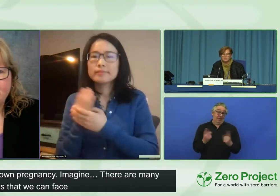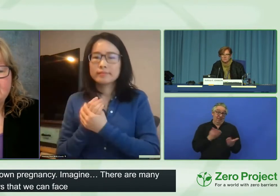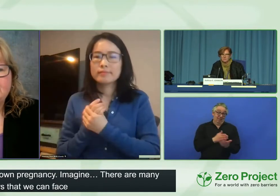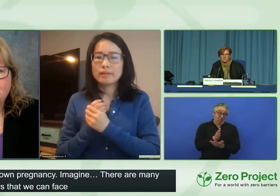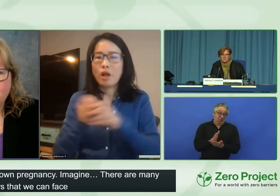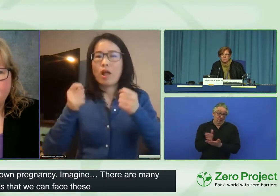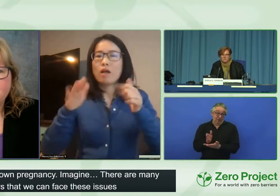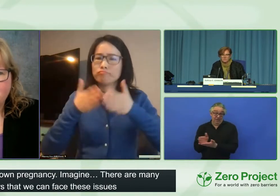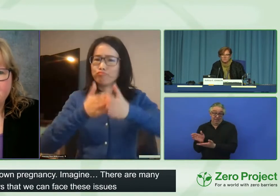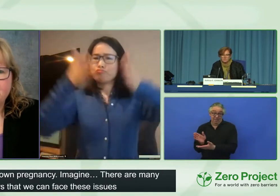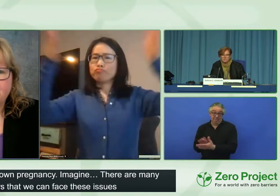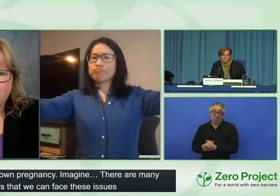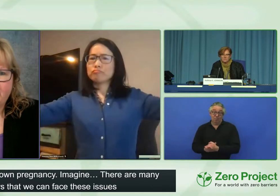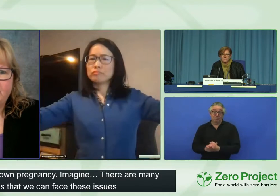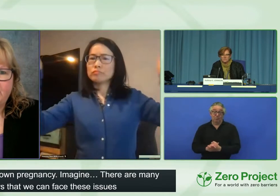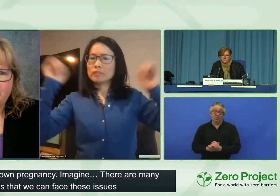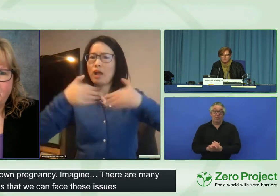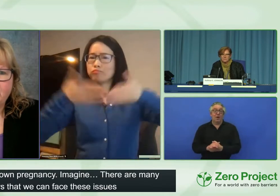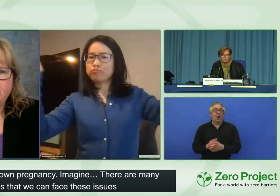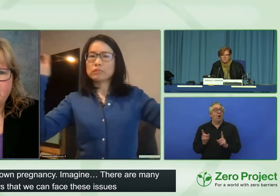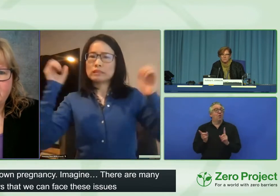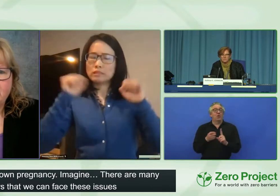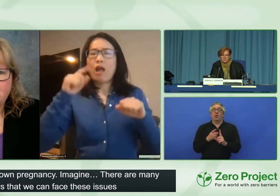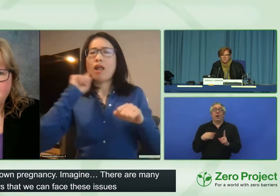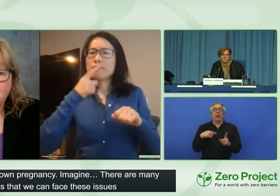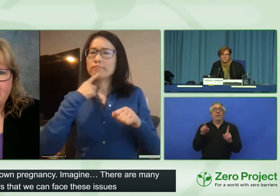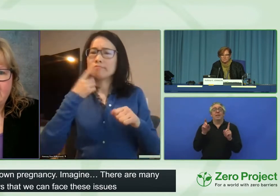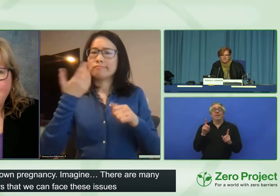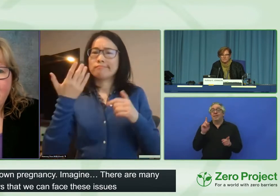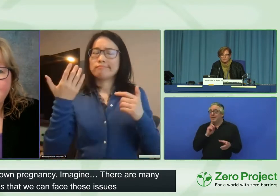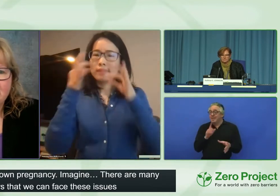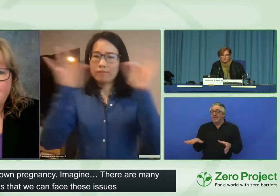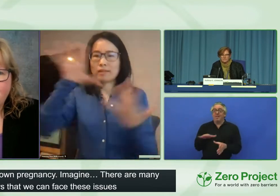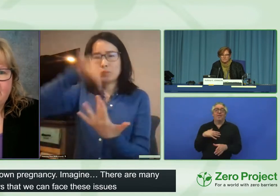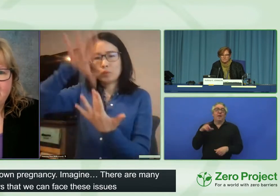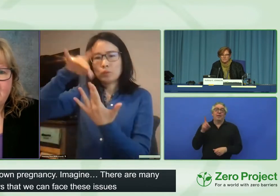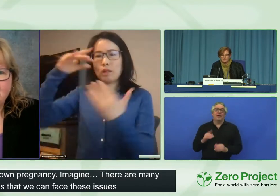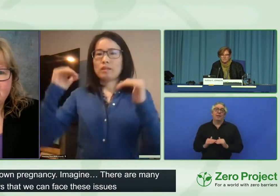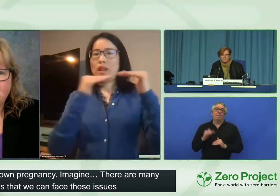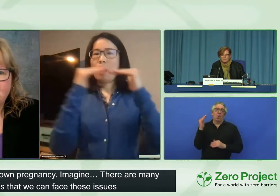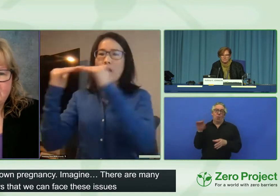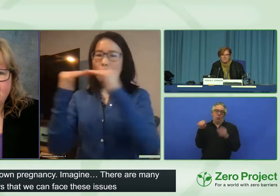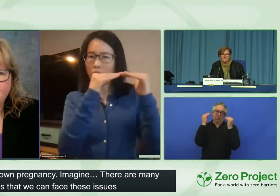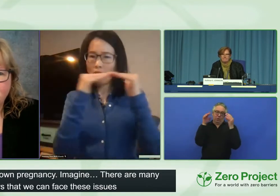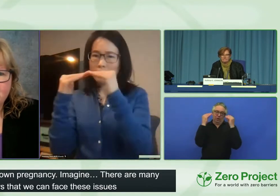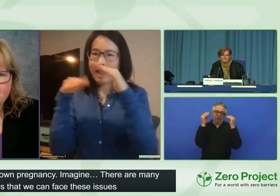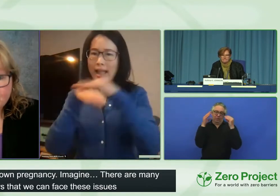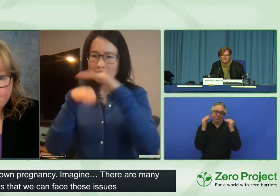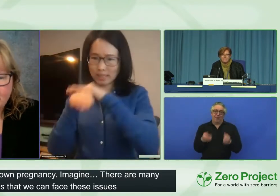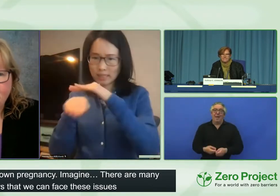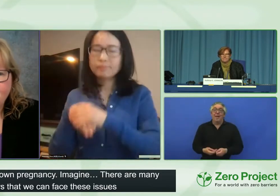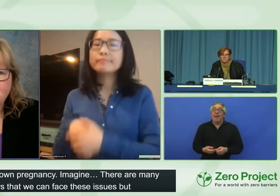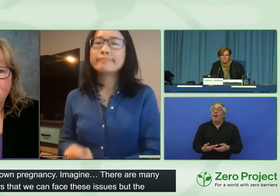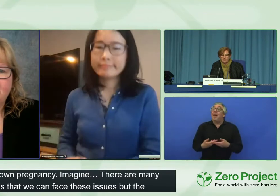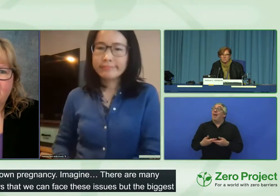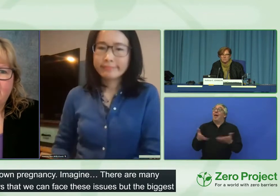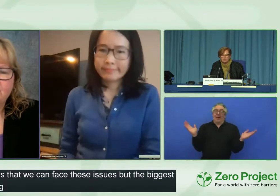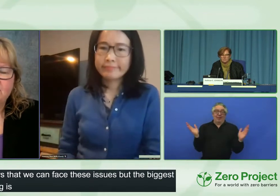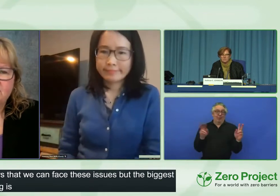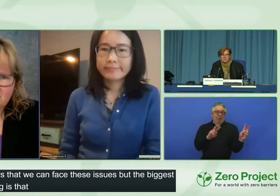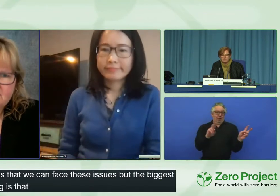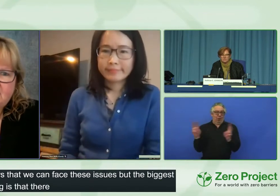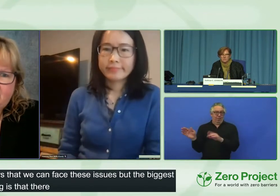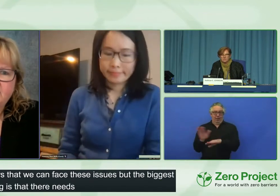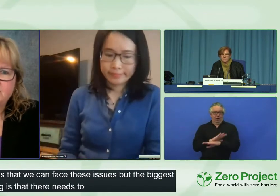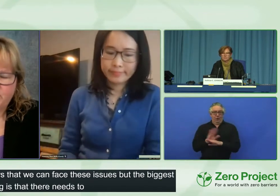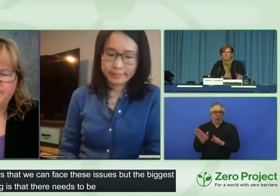is that there needs to be more education for deaf people in any topic, not just in those two areas that they're